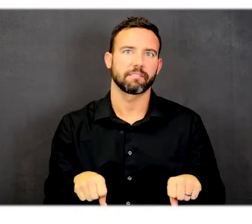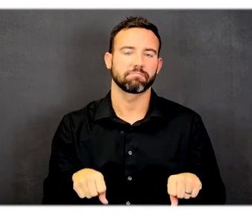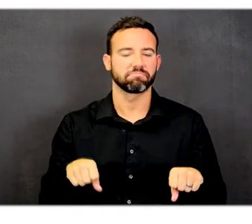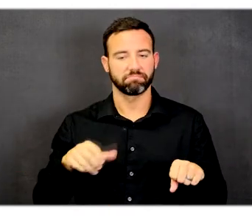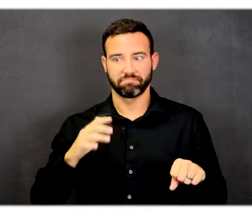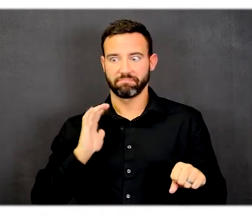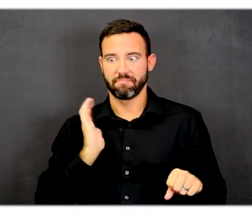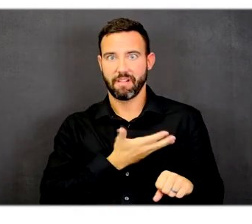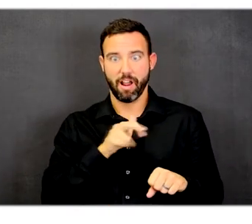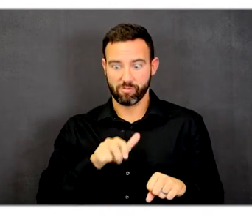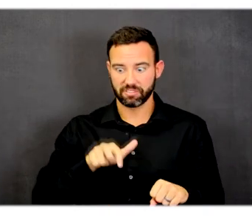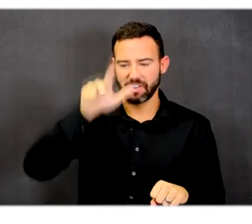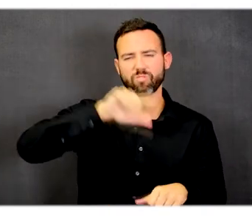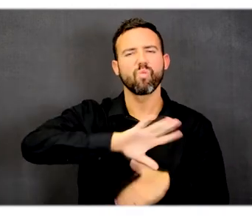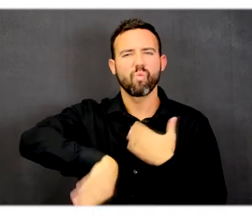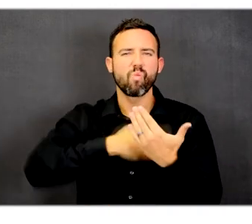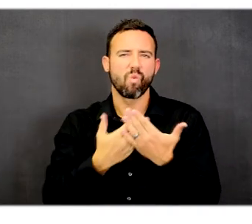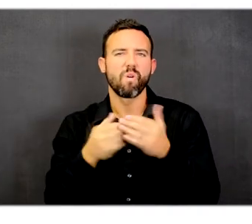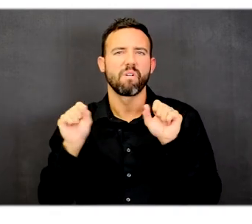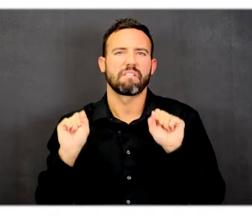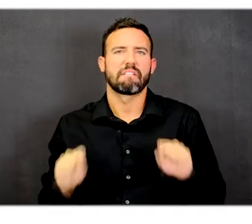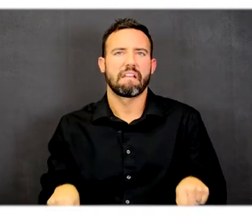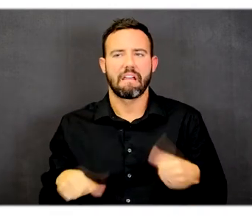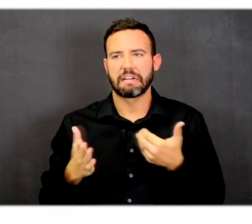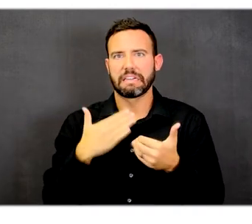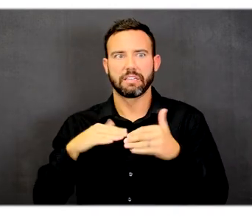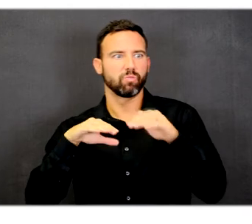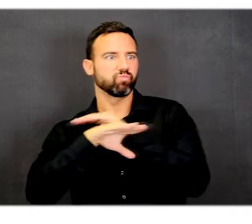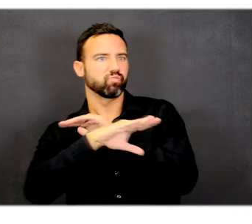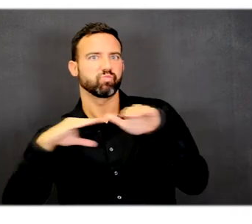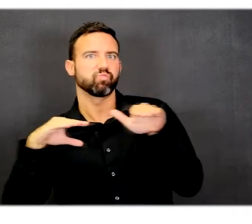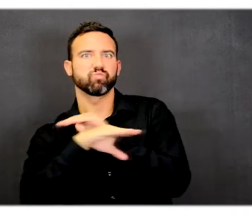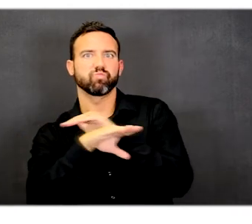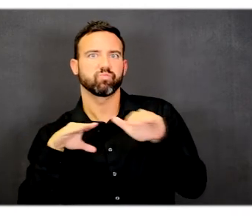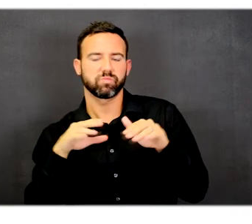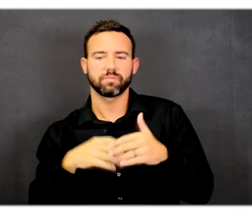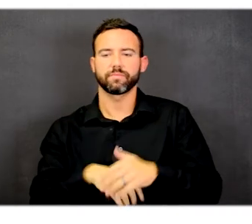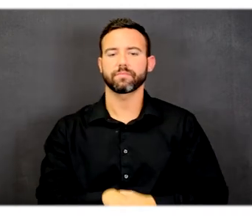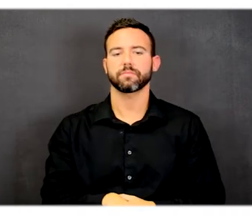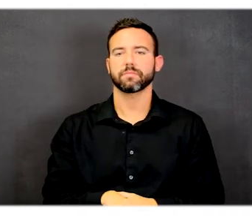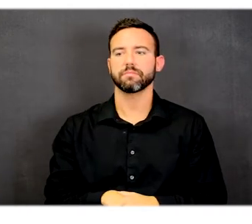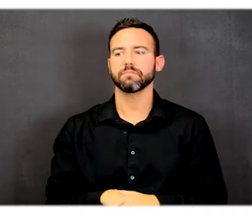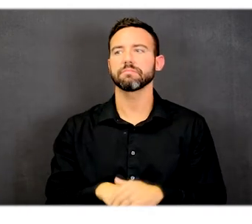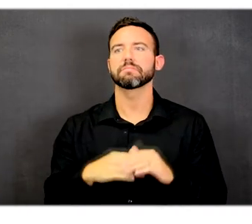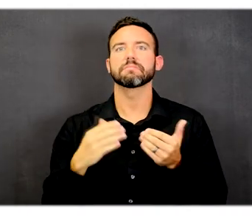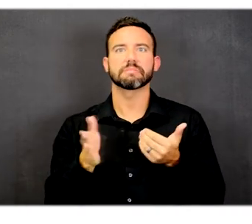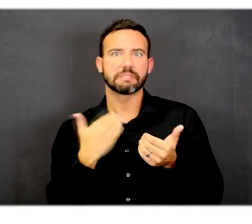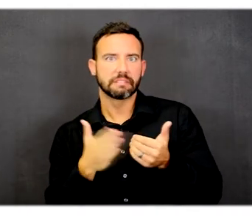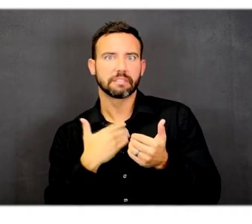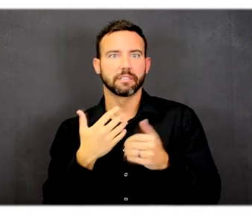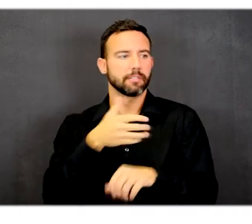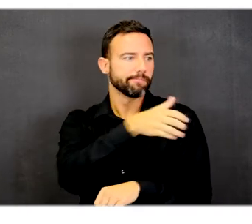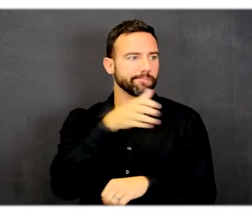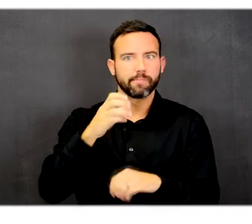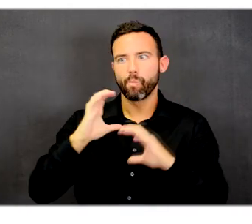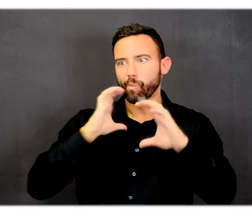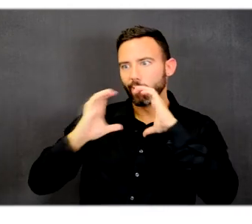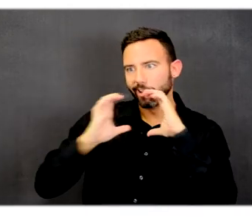capability. There are refuge and communications capabilities to be able to communicate with first responders.